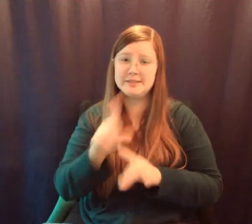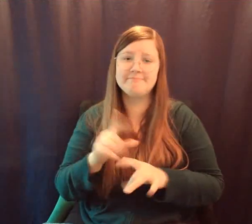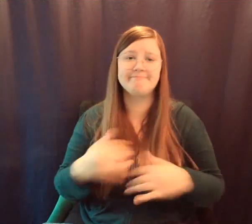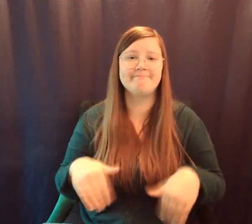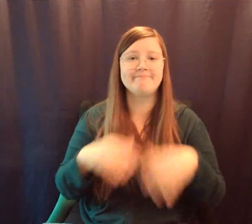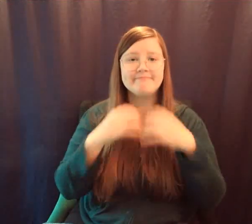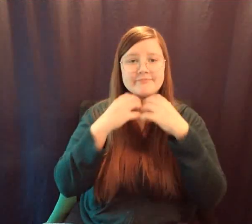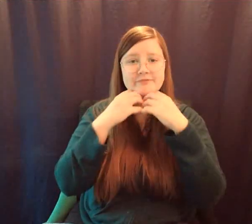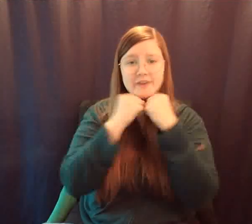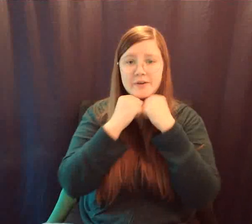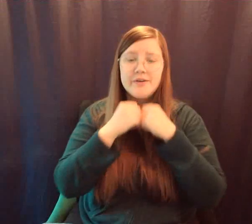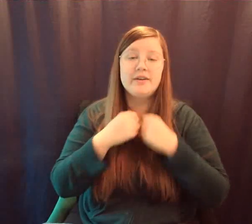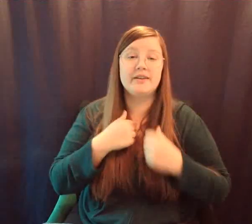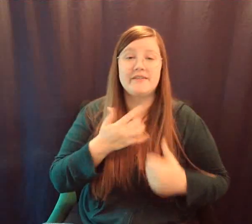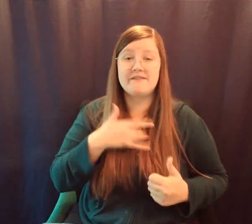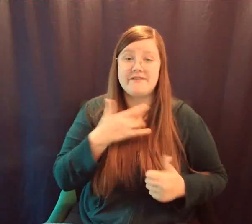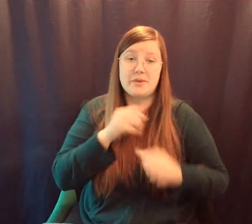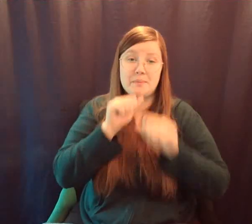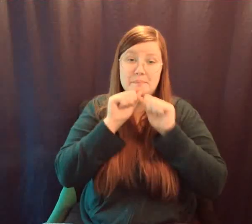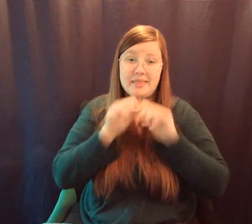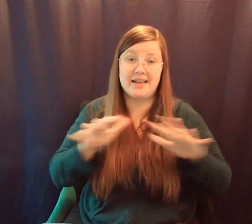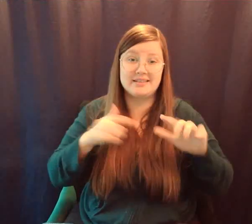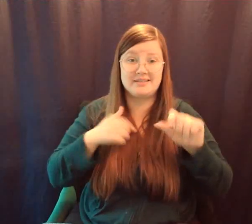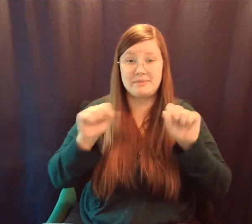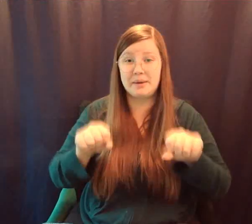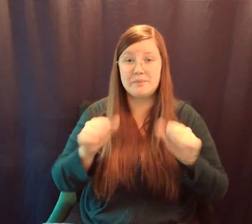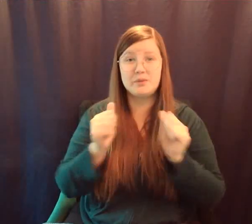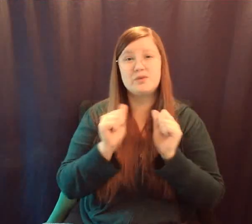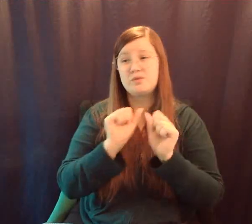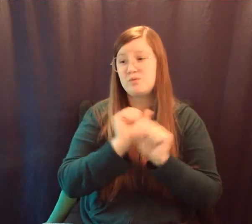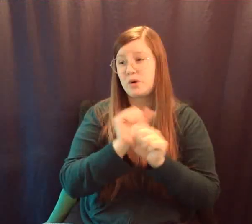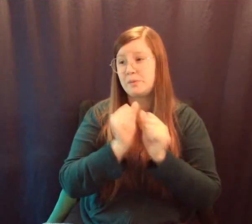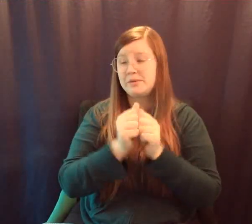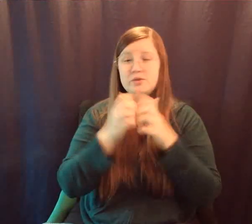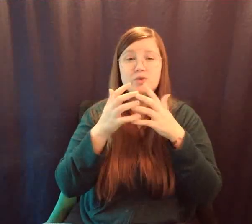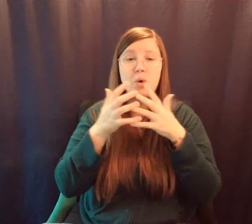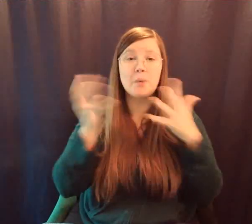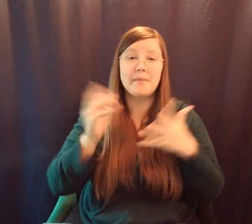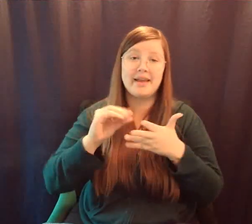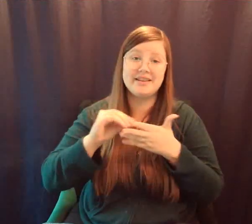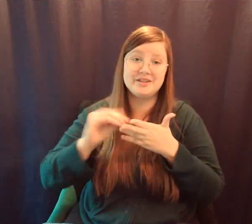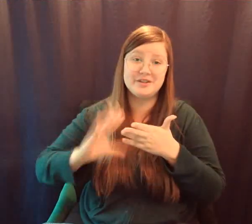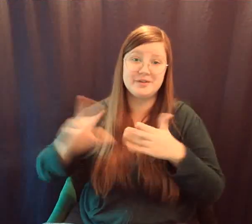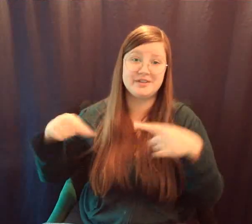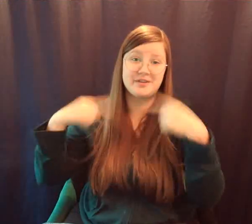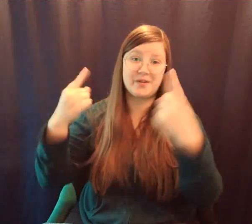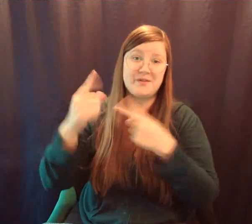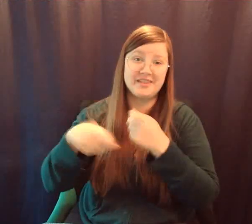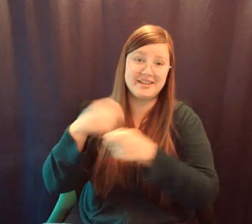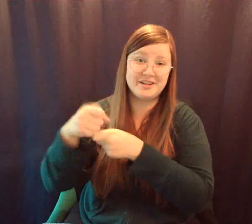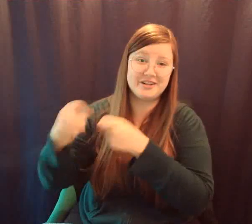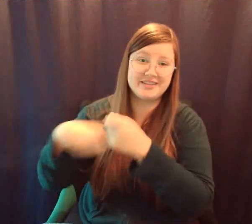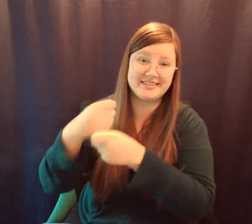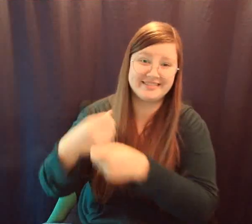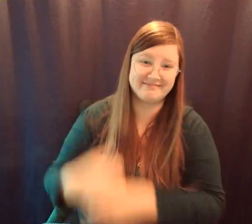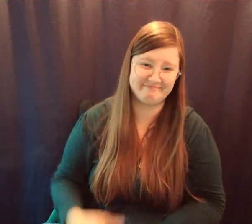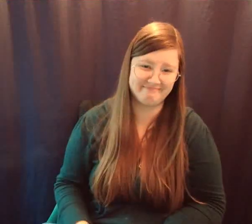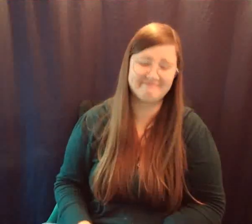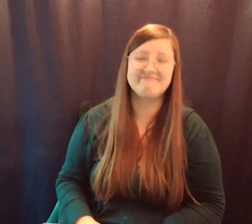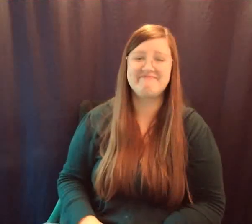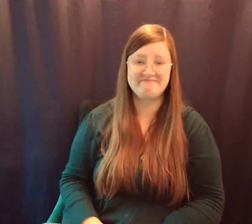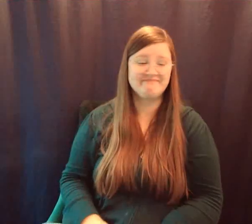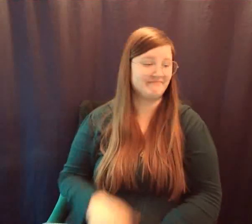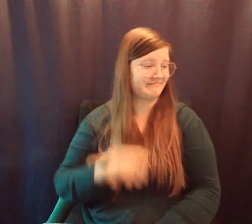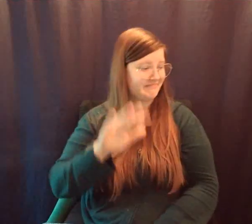and I feel blessed that I have gotten to work with so many students over the years. Yeah, absolutely. That's some great